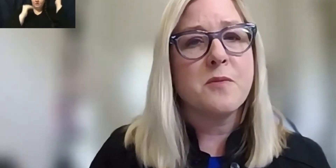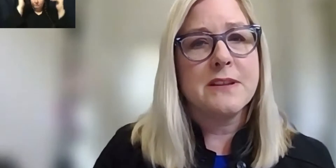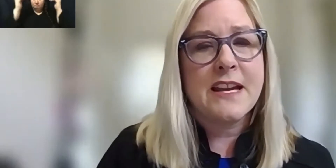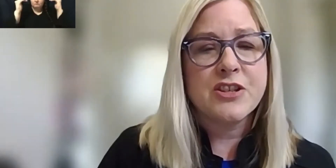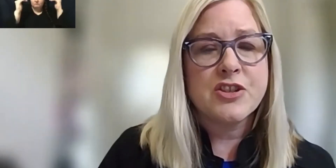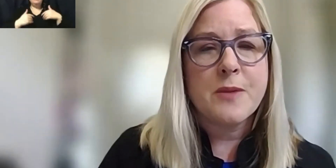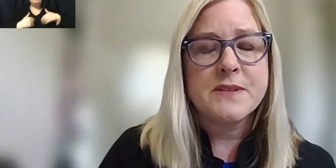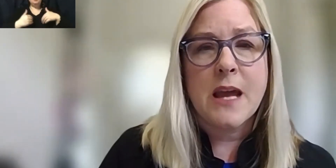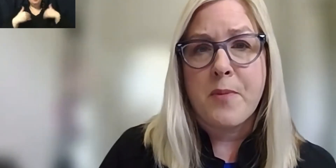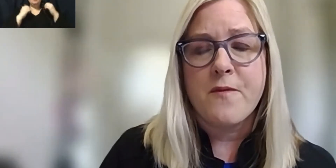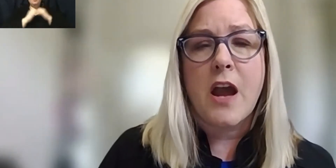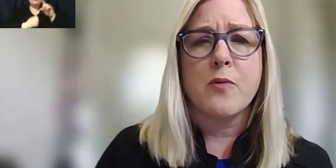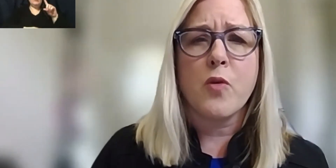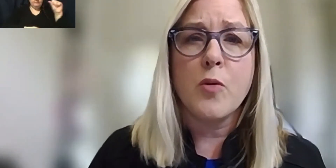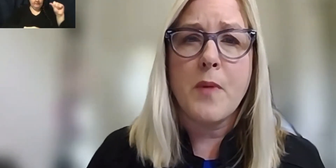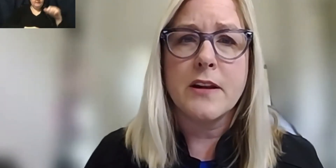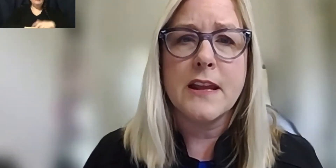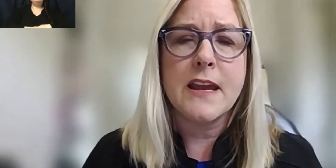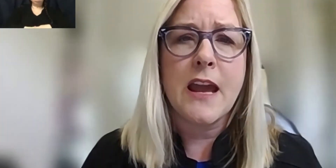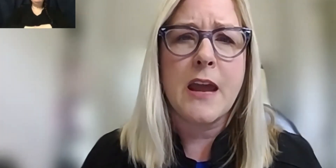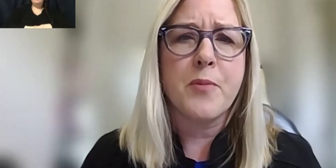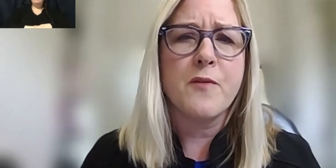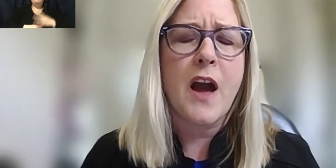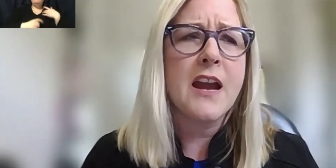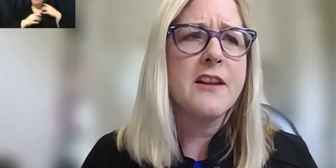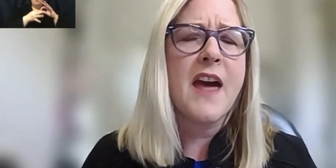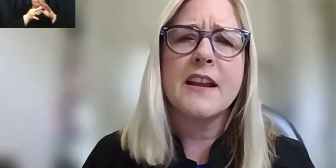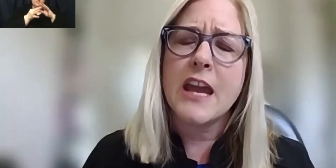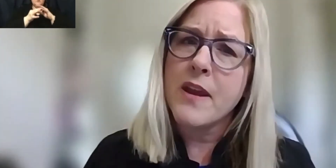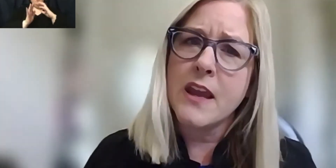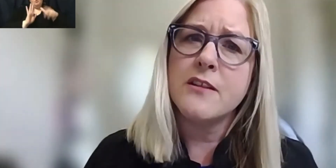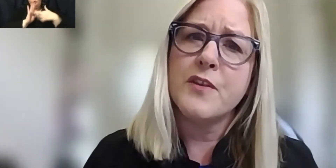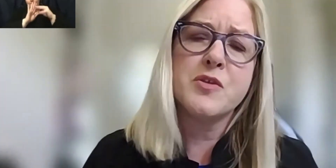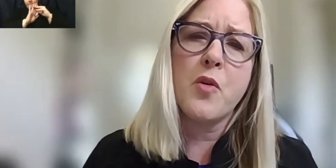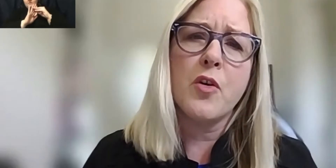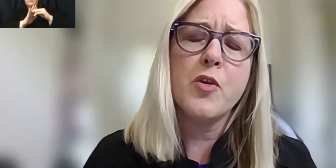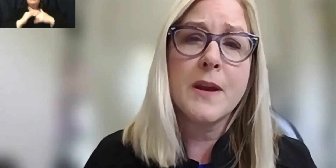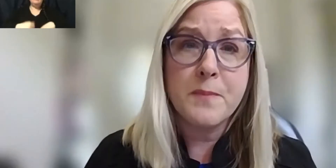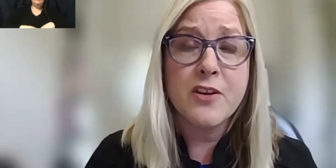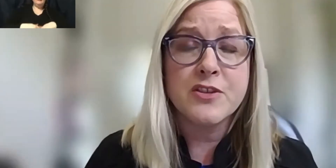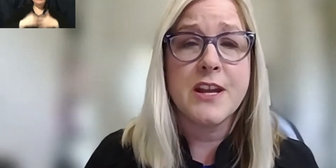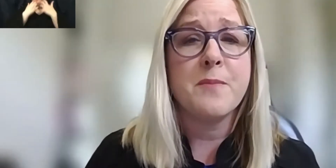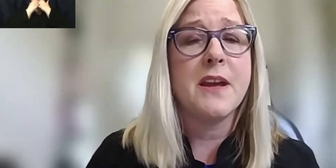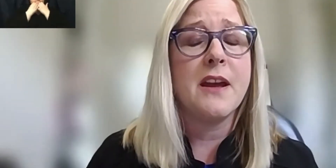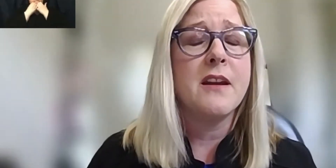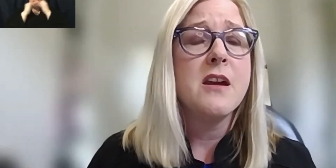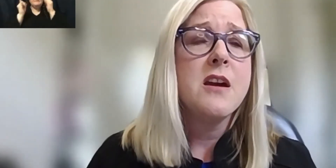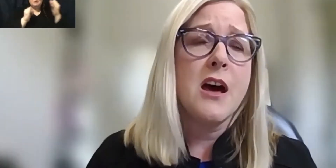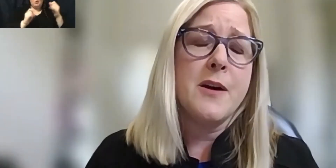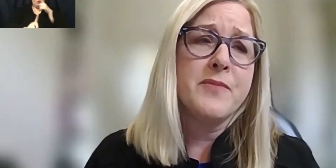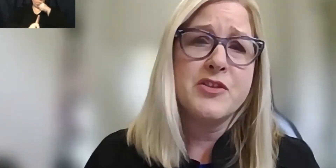Those relationships that provide role modeling and provide that caring individual who can be your champion